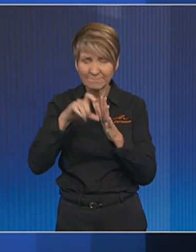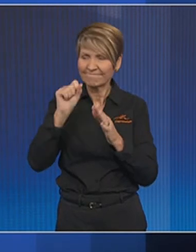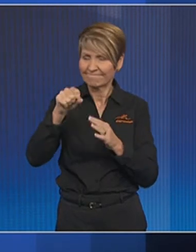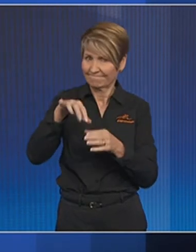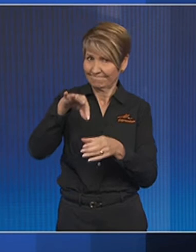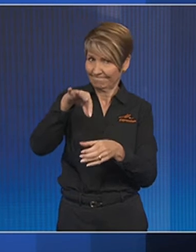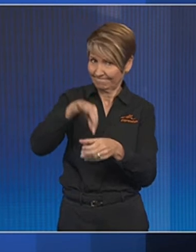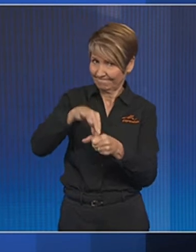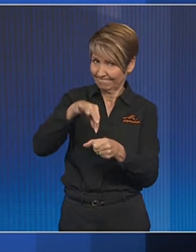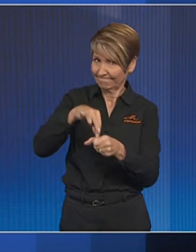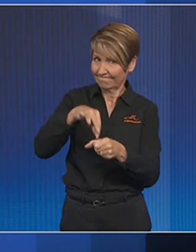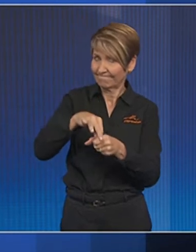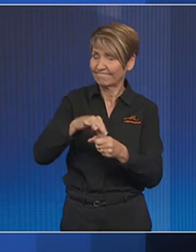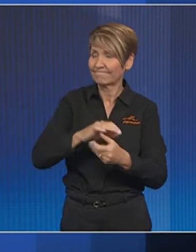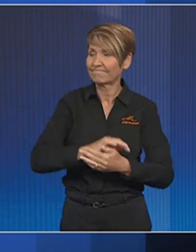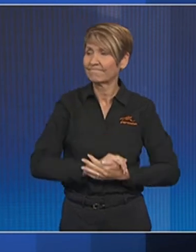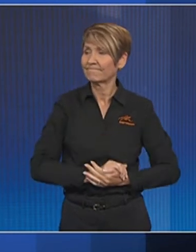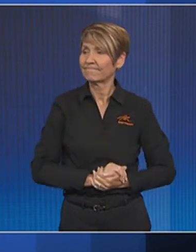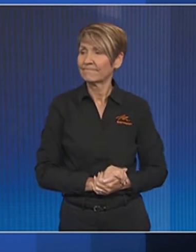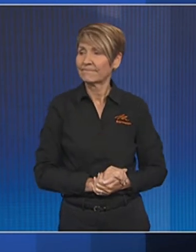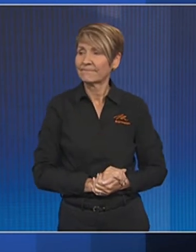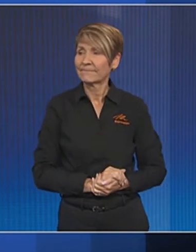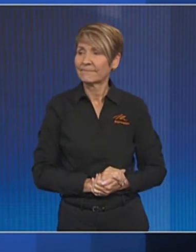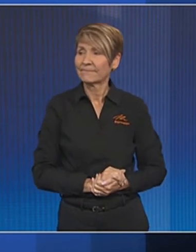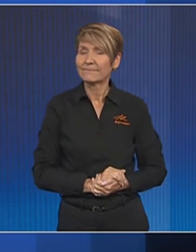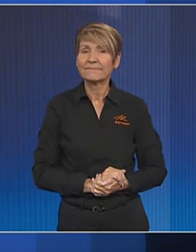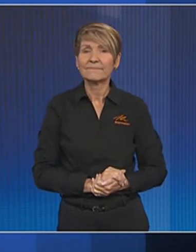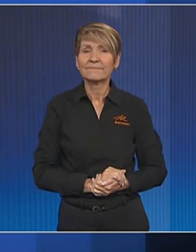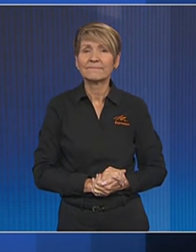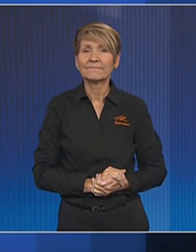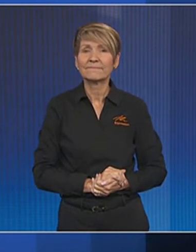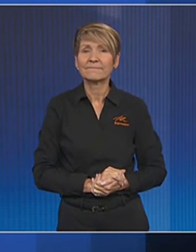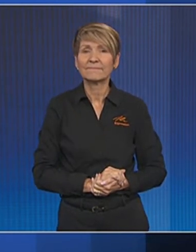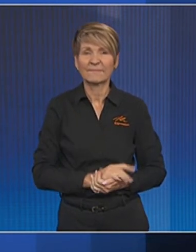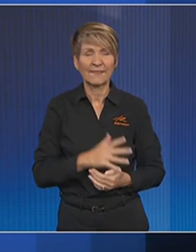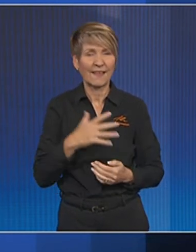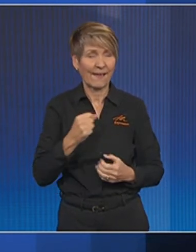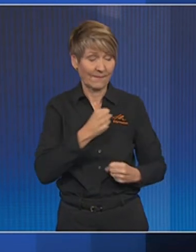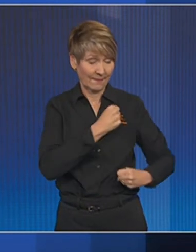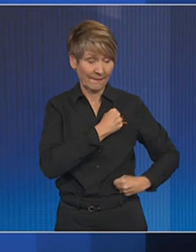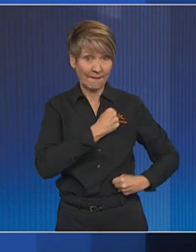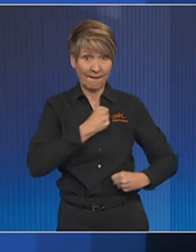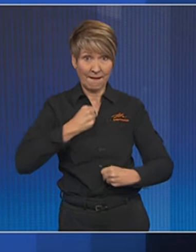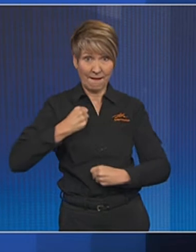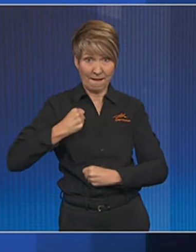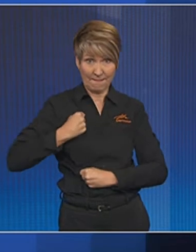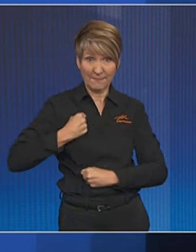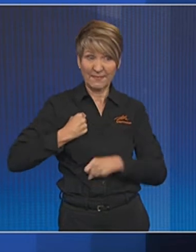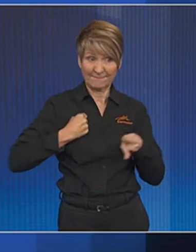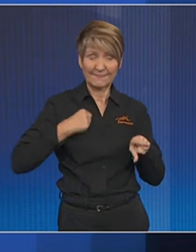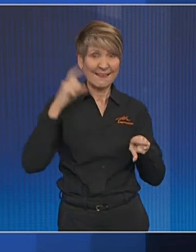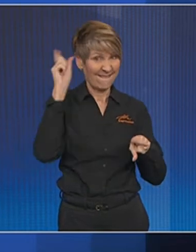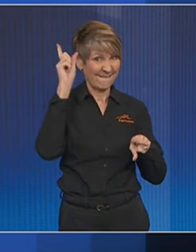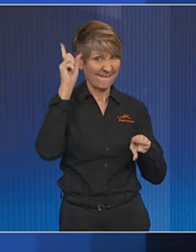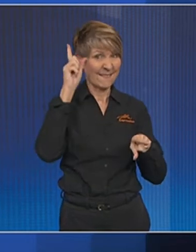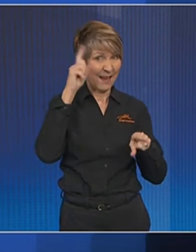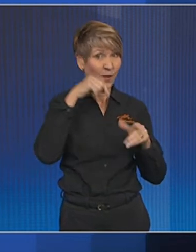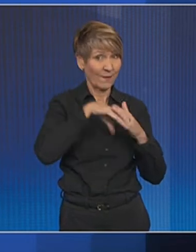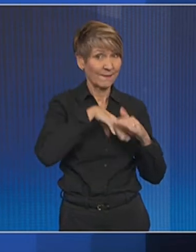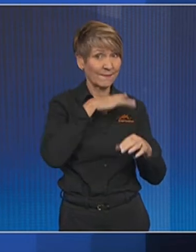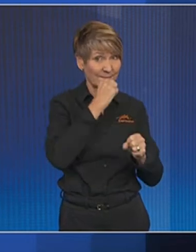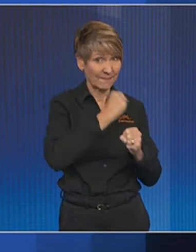-anticipated general election. Major polls are tipping the biggest opposition party will win the most